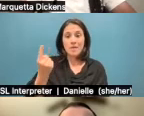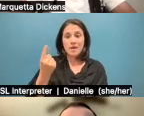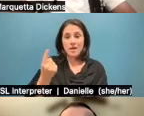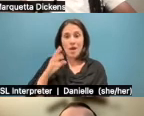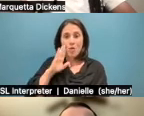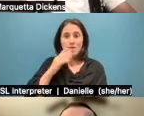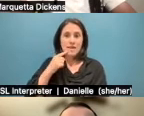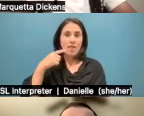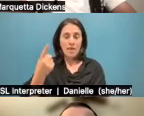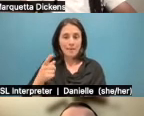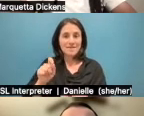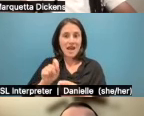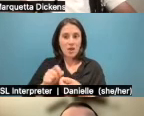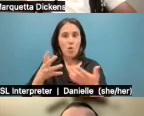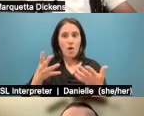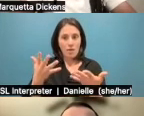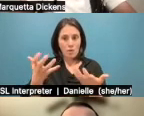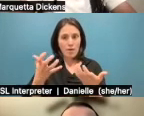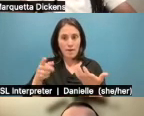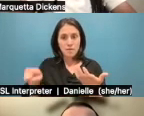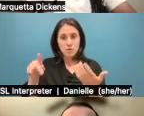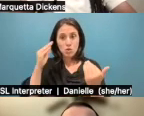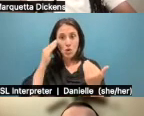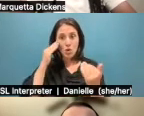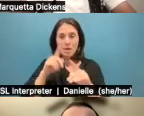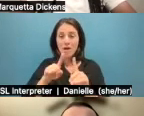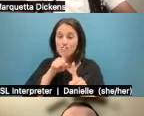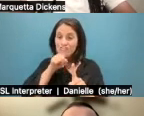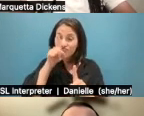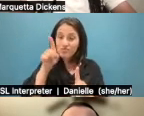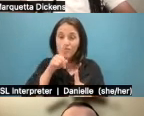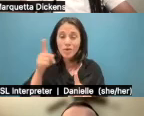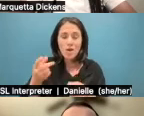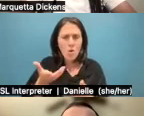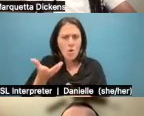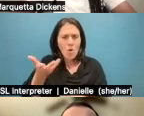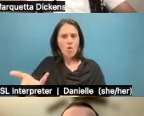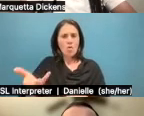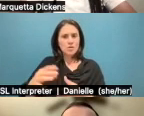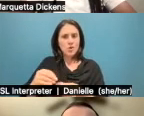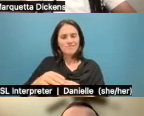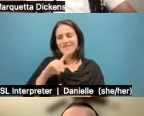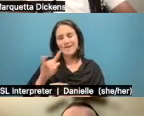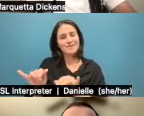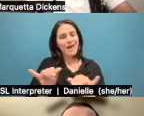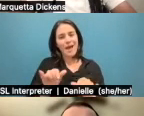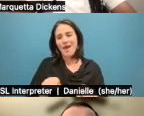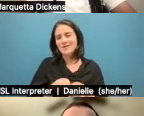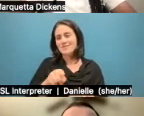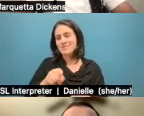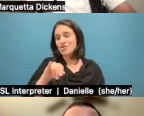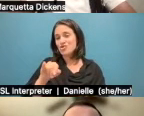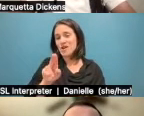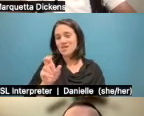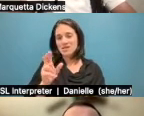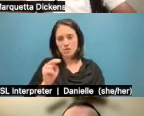tell them exactly what it is that I want them to know. But that rapport and that relationship won't be the same, nor will that story. And